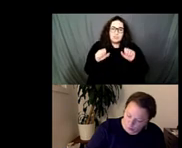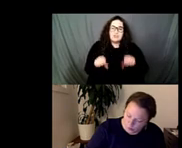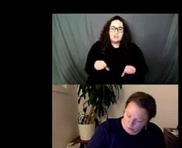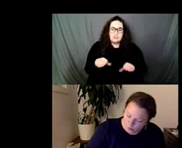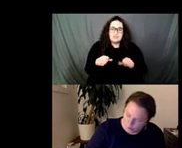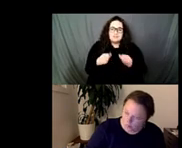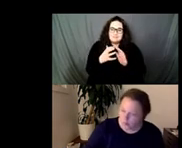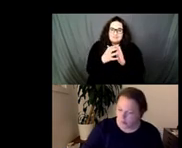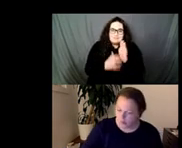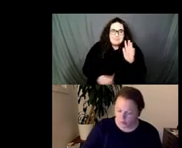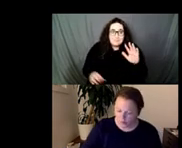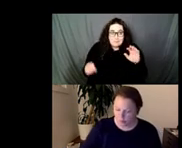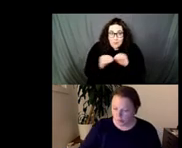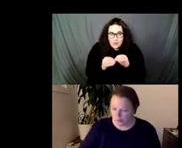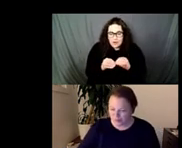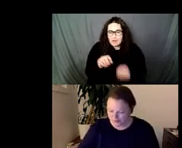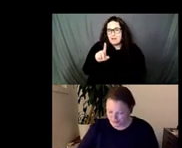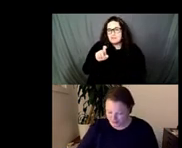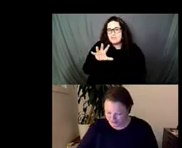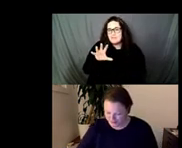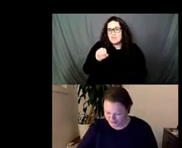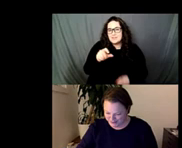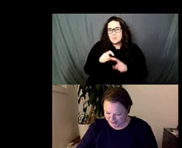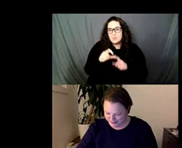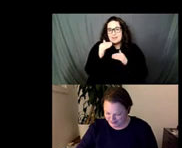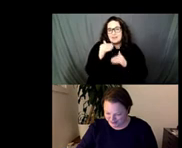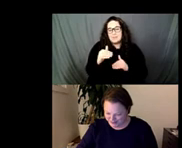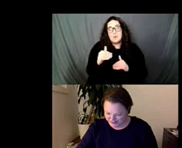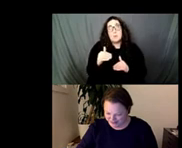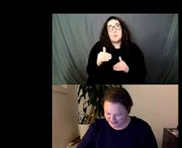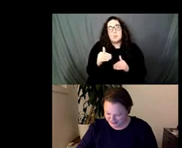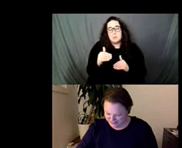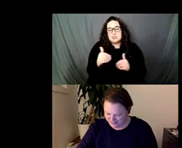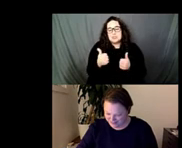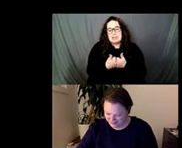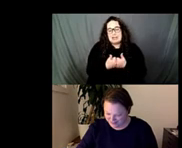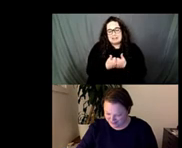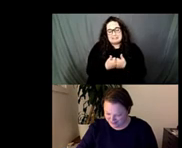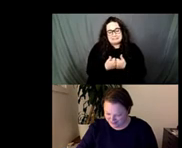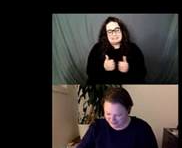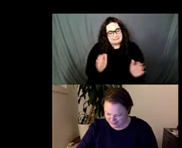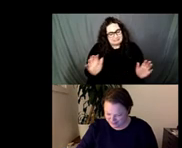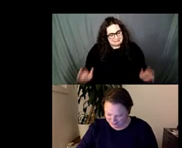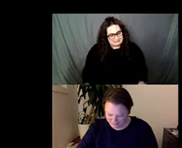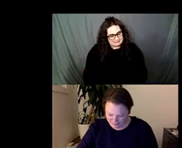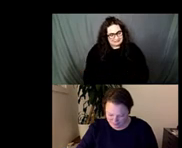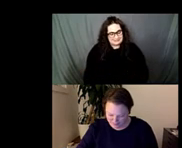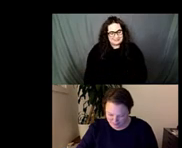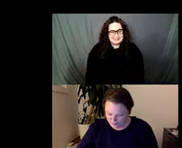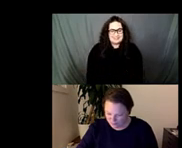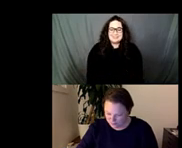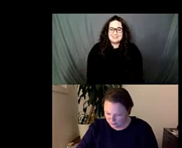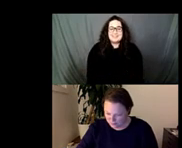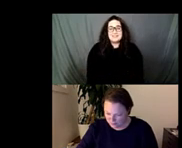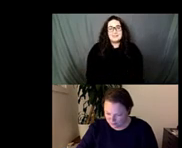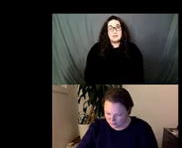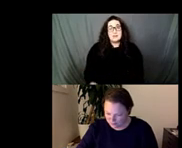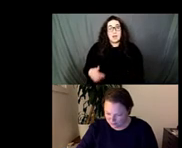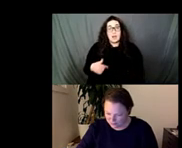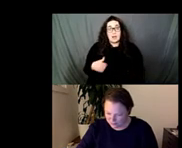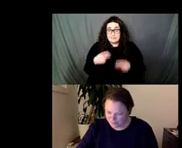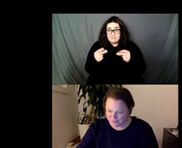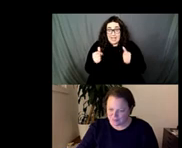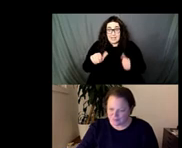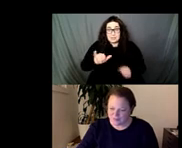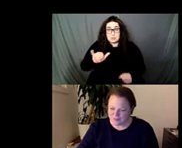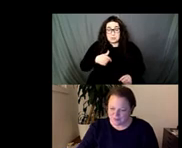150 words was was a good challenge I managed to do it I managed to do it rather quickly which I